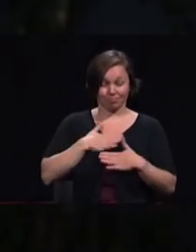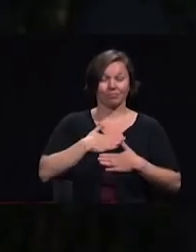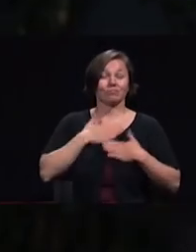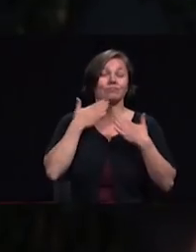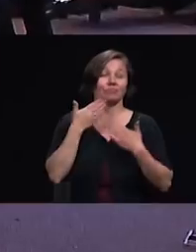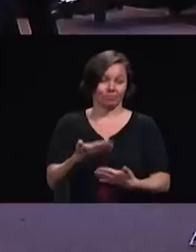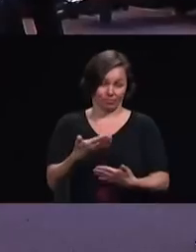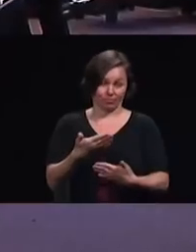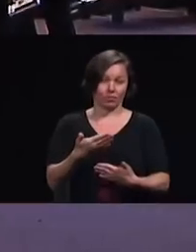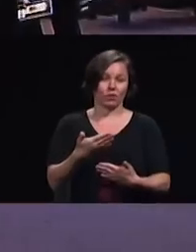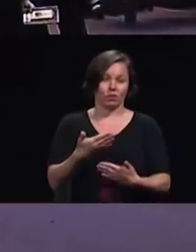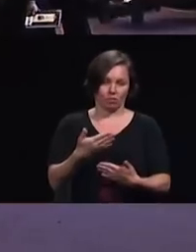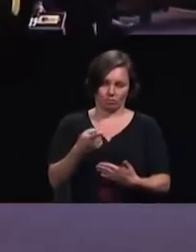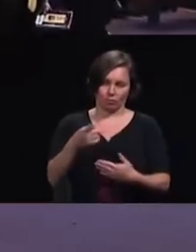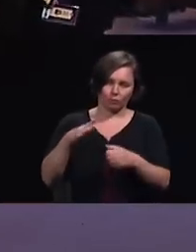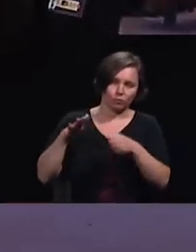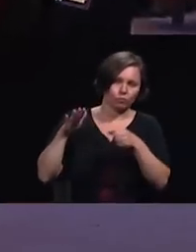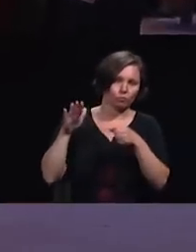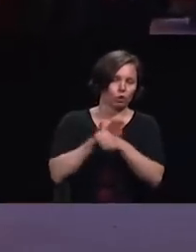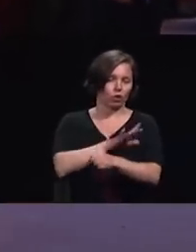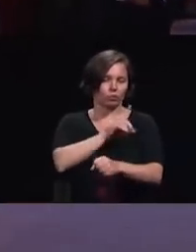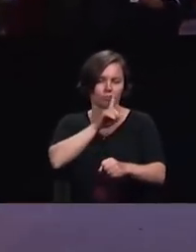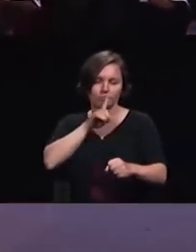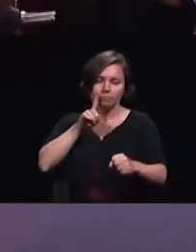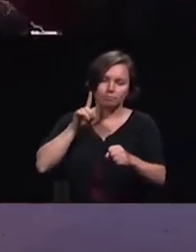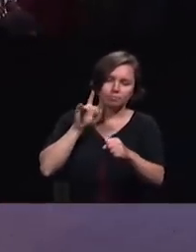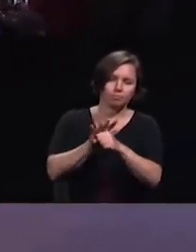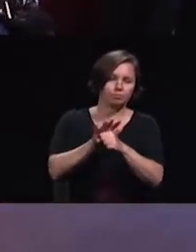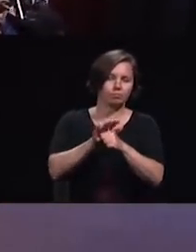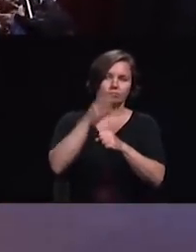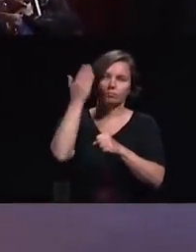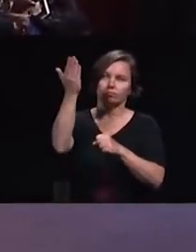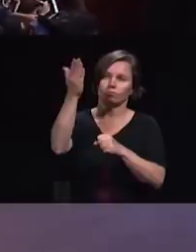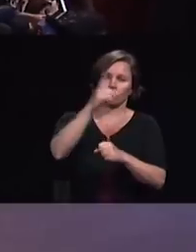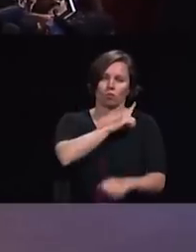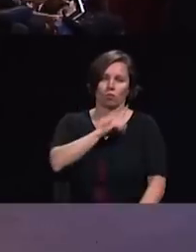full commitment to our Lord and our coming King